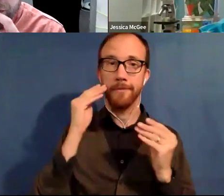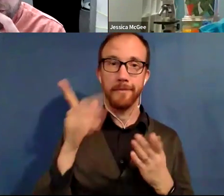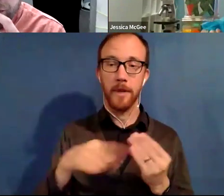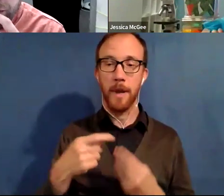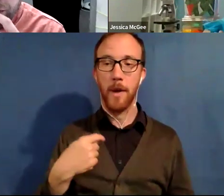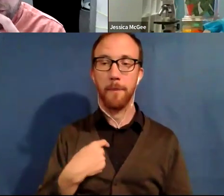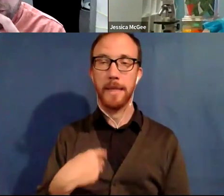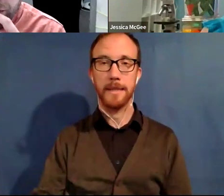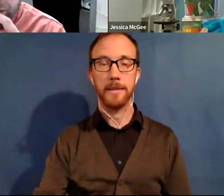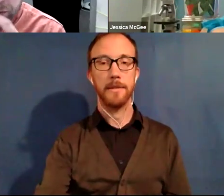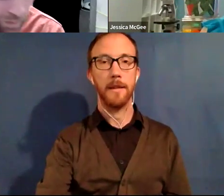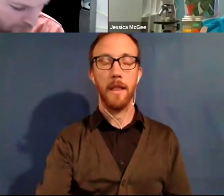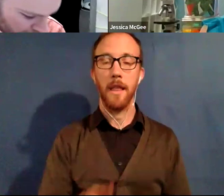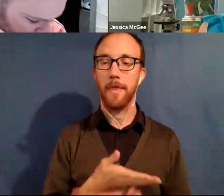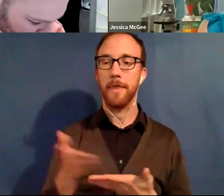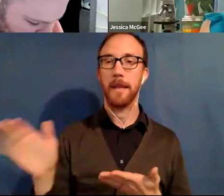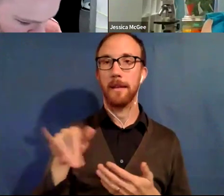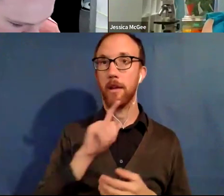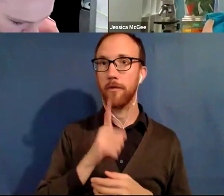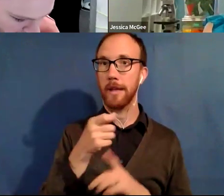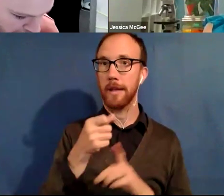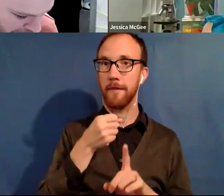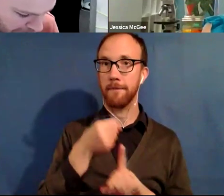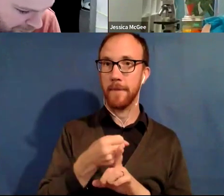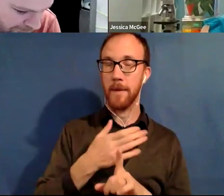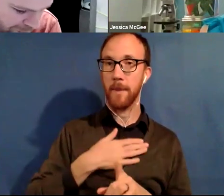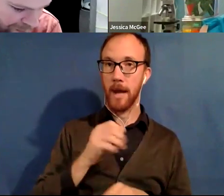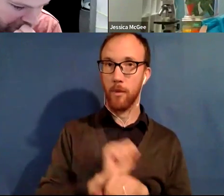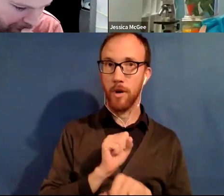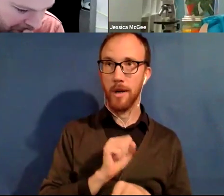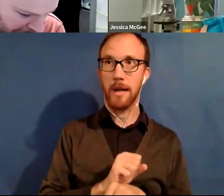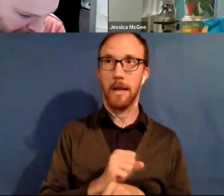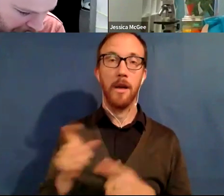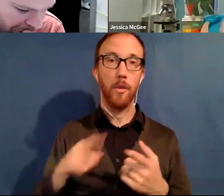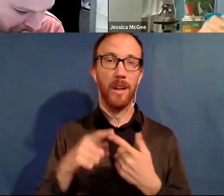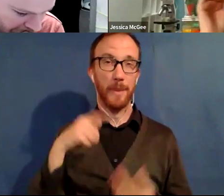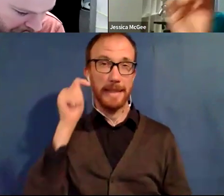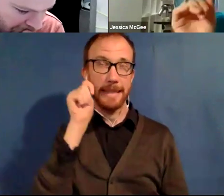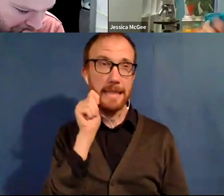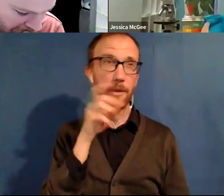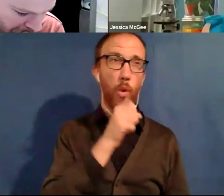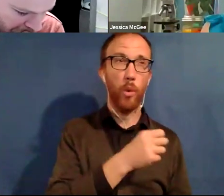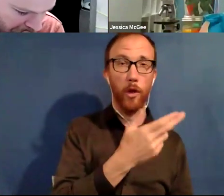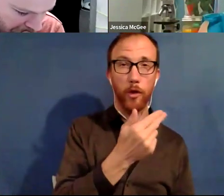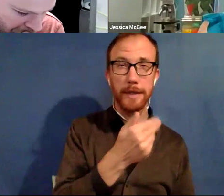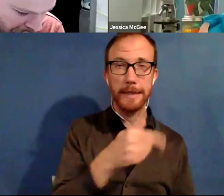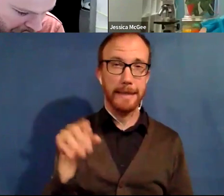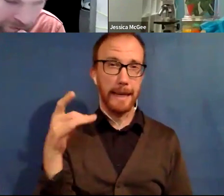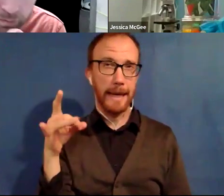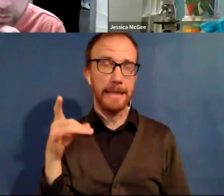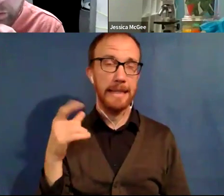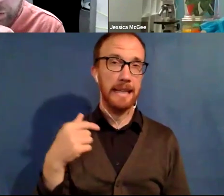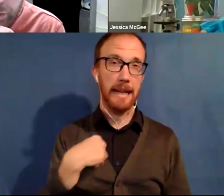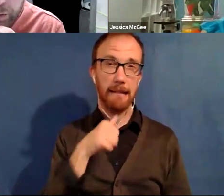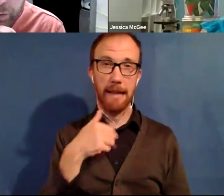all of my work is I was a homeless teenager. So I was homeless from about 13 to 18 years old, which